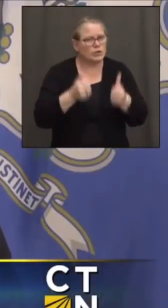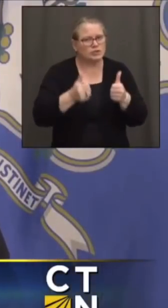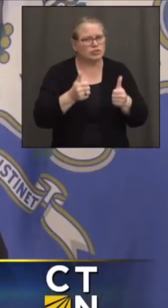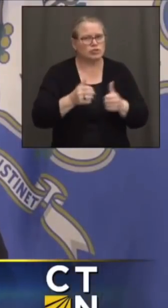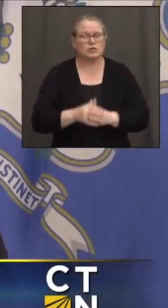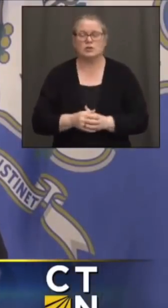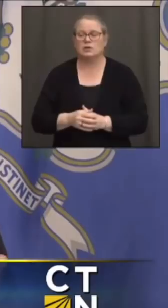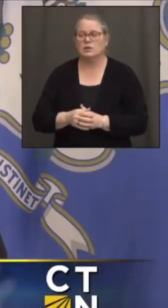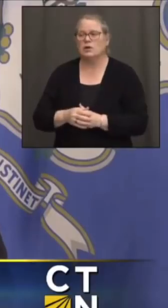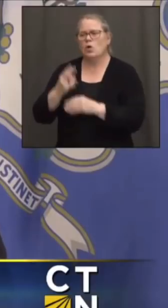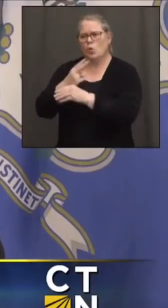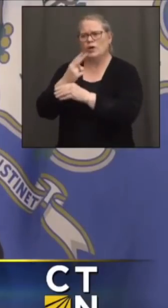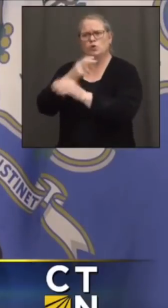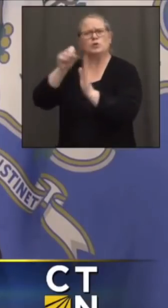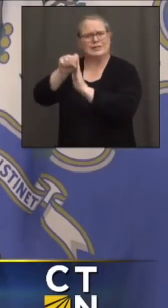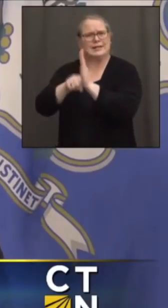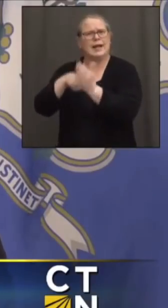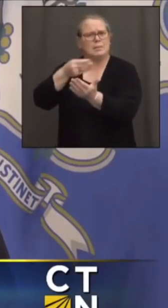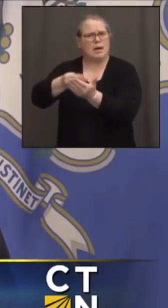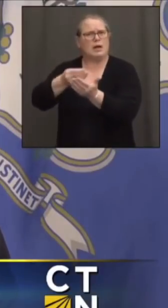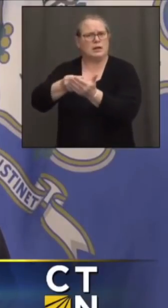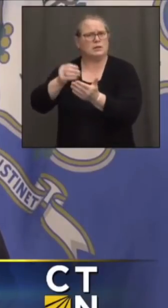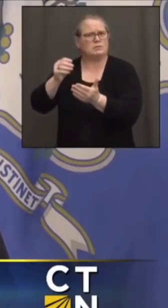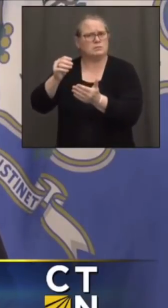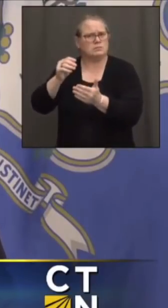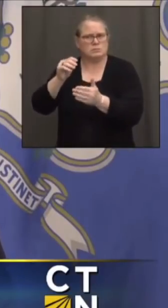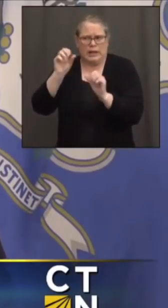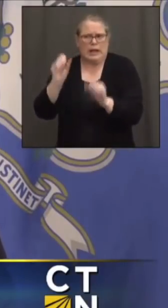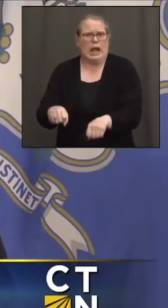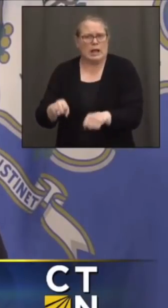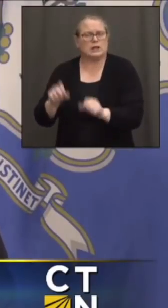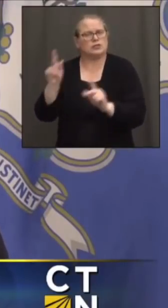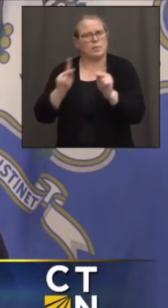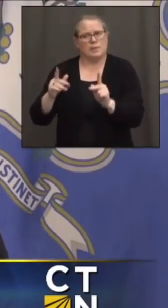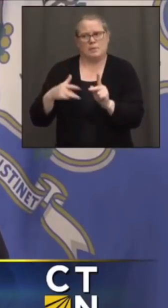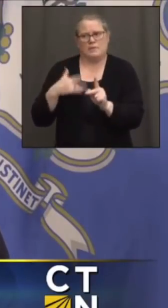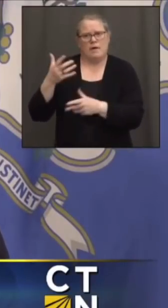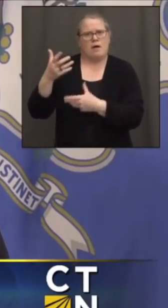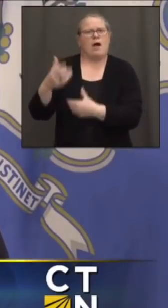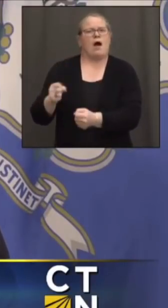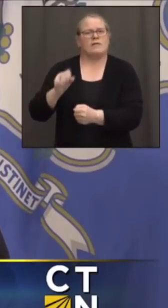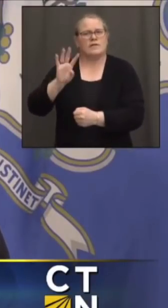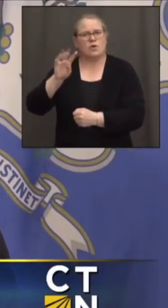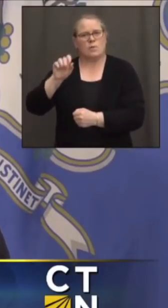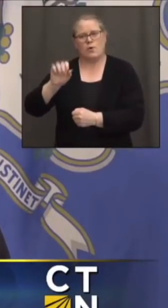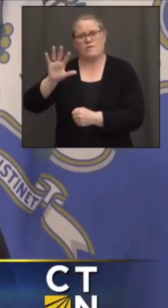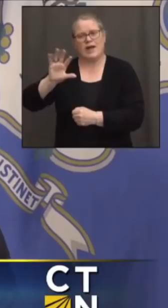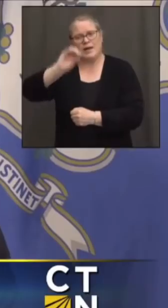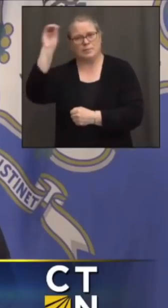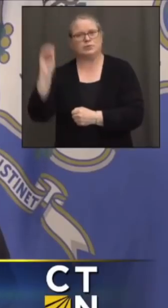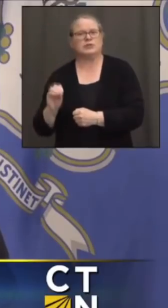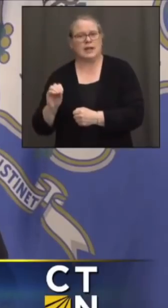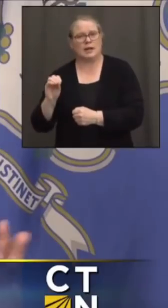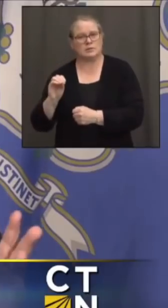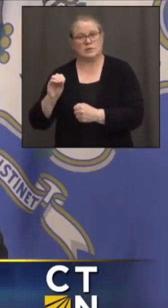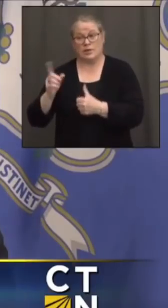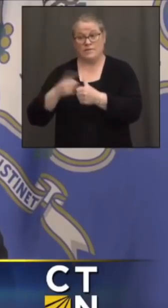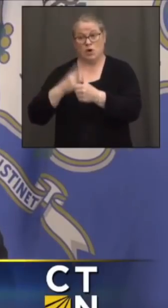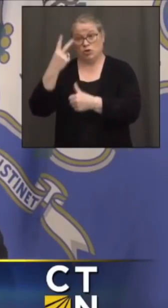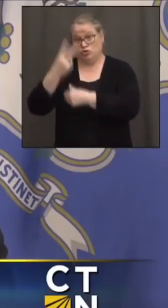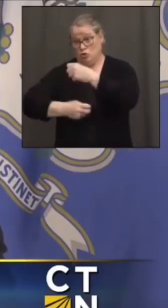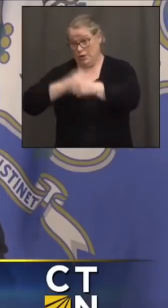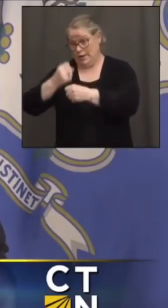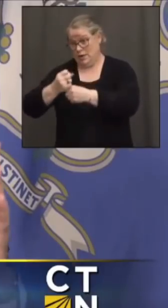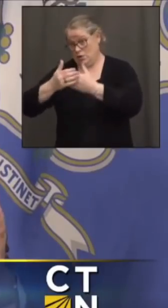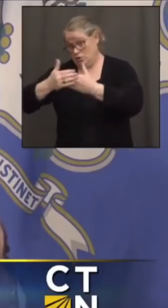So people have the confidence that four and a half percent increase goes beyond the first two years. It includes